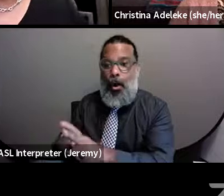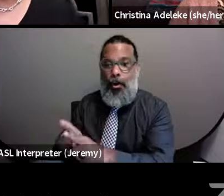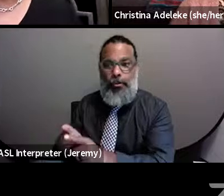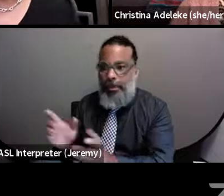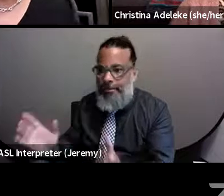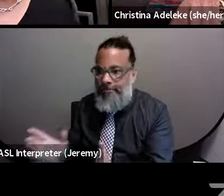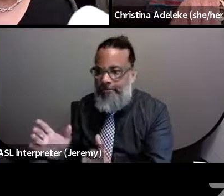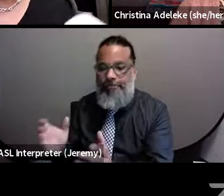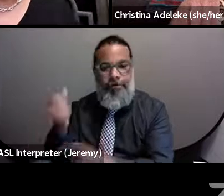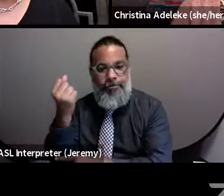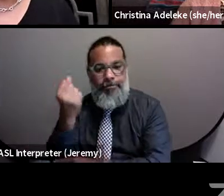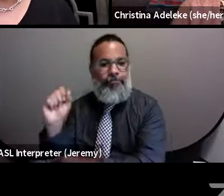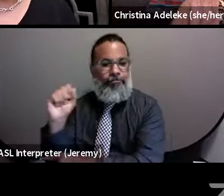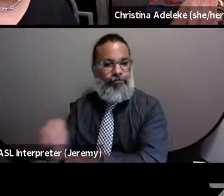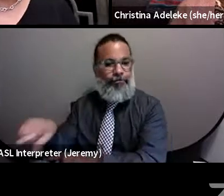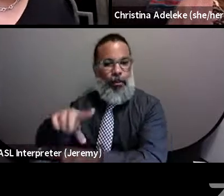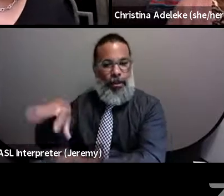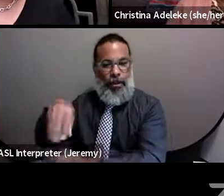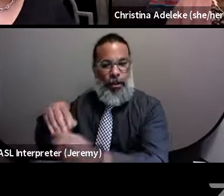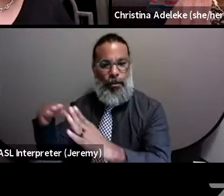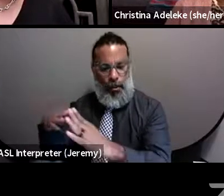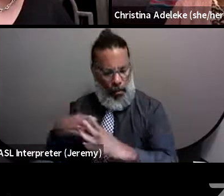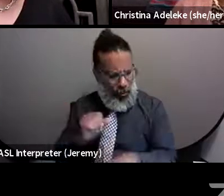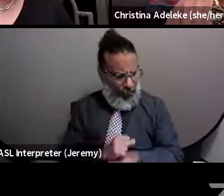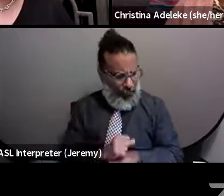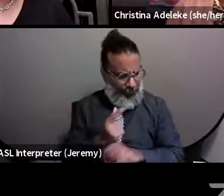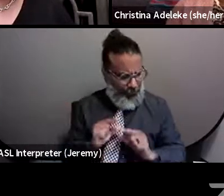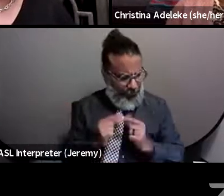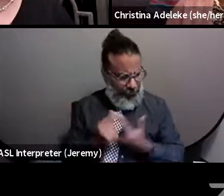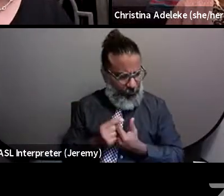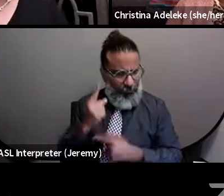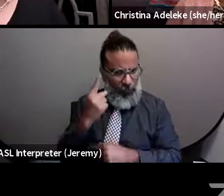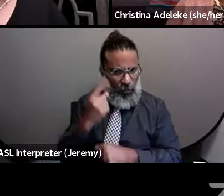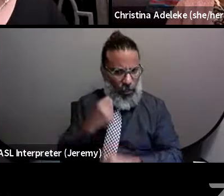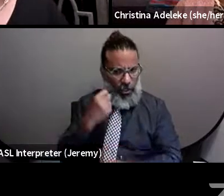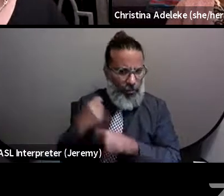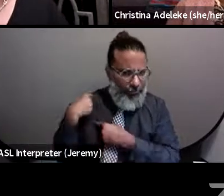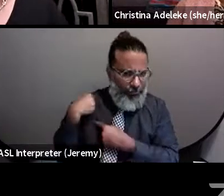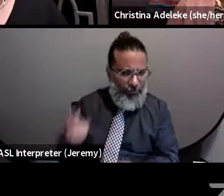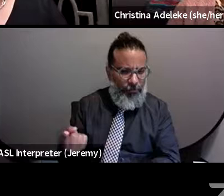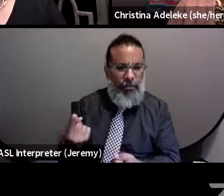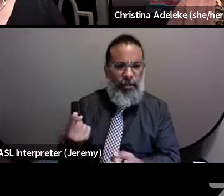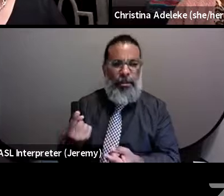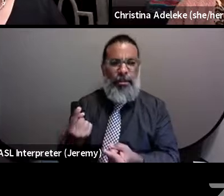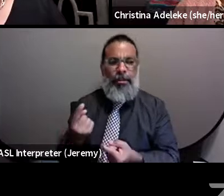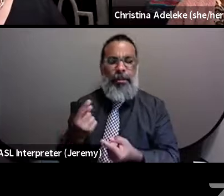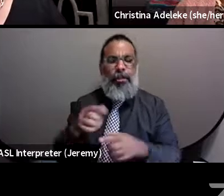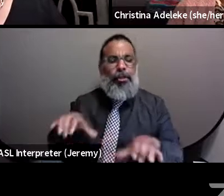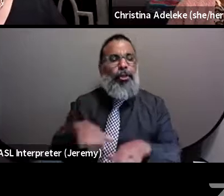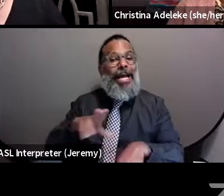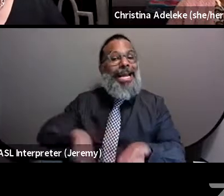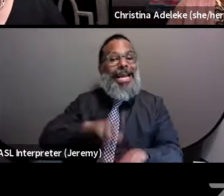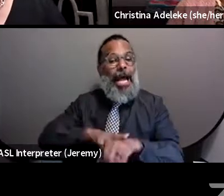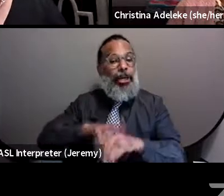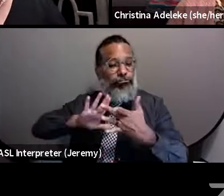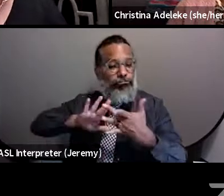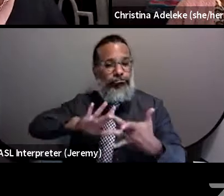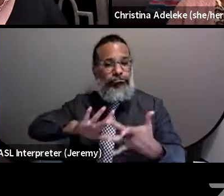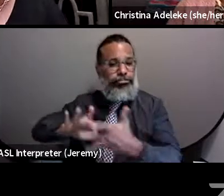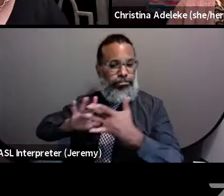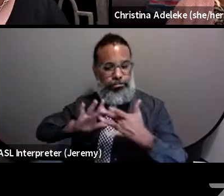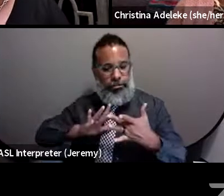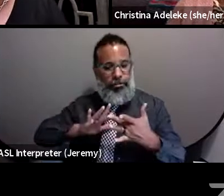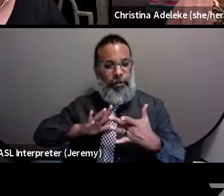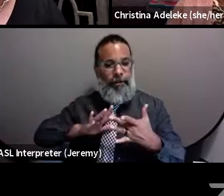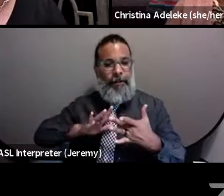have been working with the community. group in the past year to put together the national network of individuals aging and living with